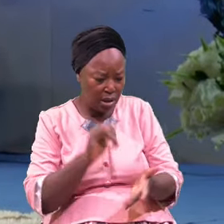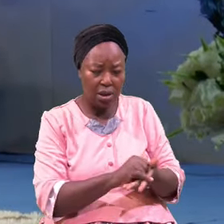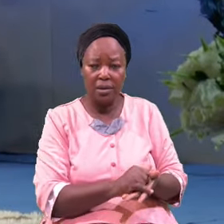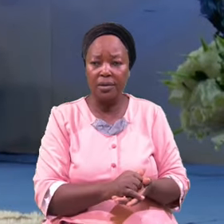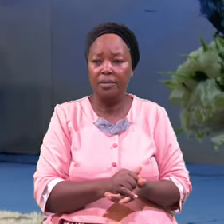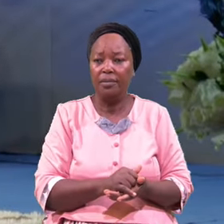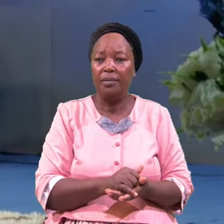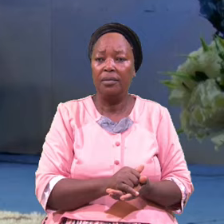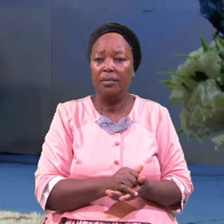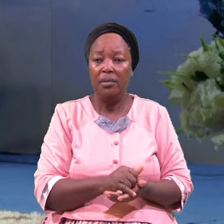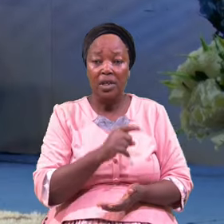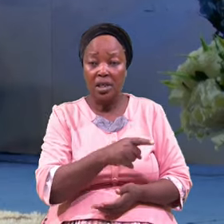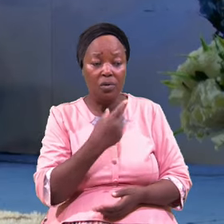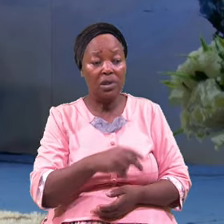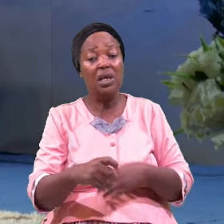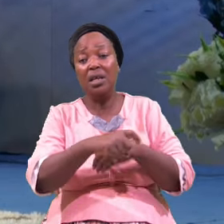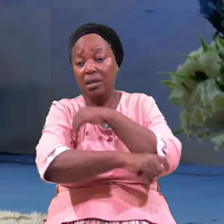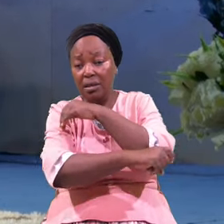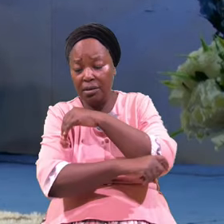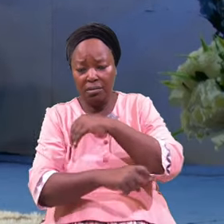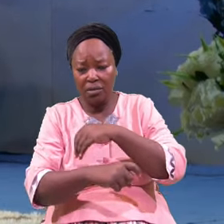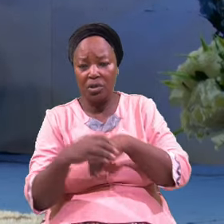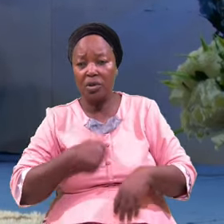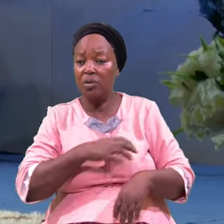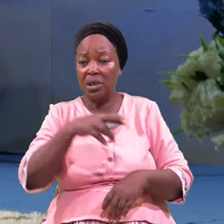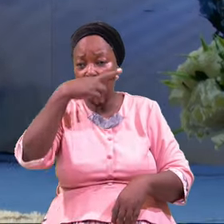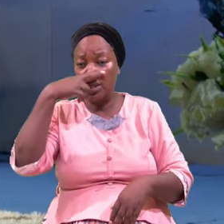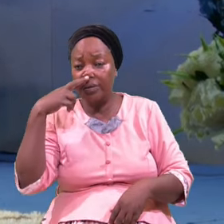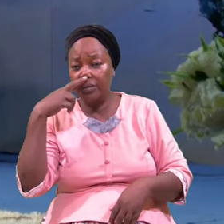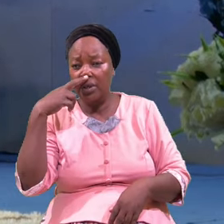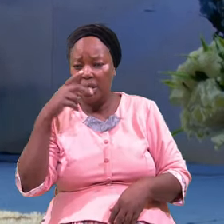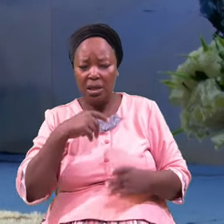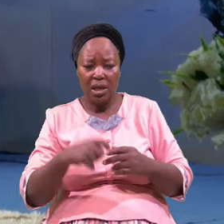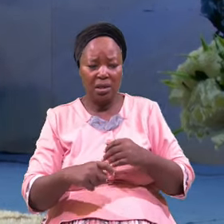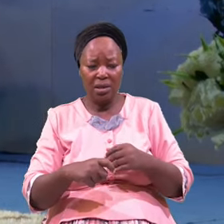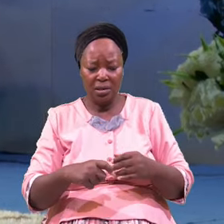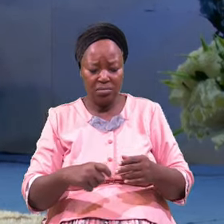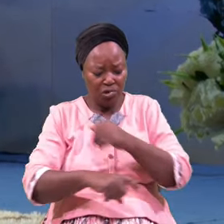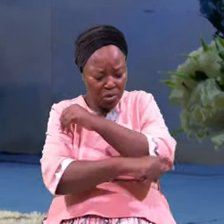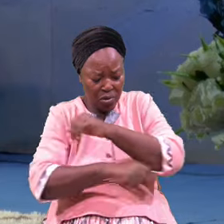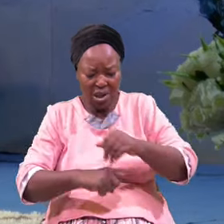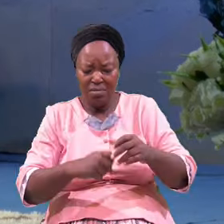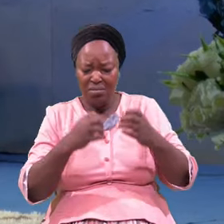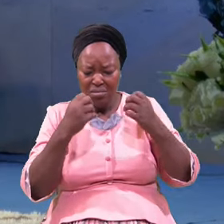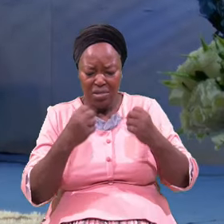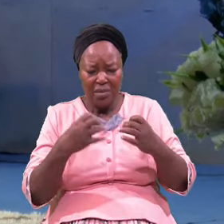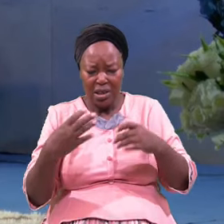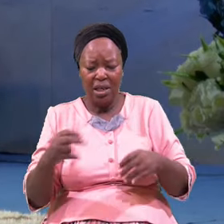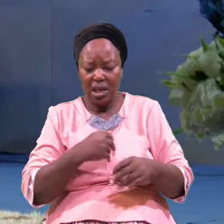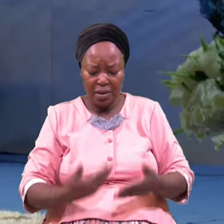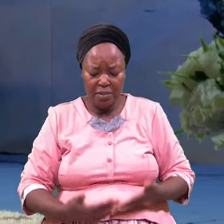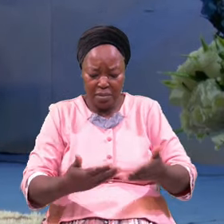He Was A Seed He Had Taken And Stolen The Bath Ride From Esau